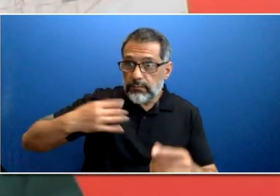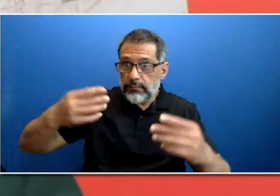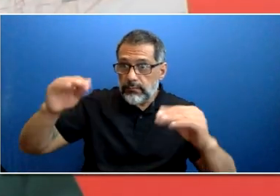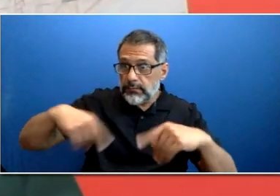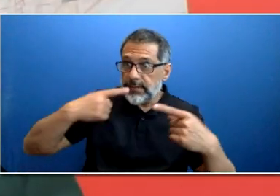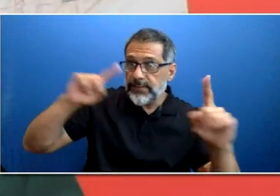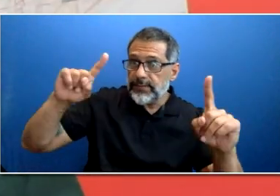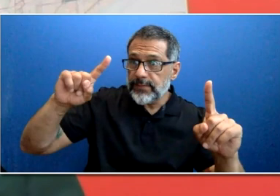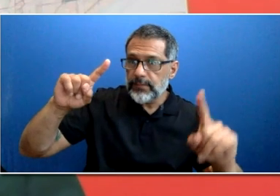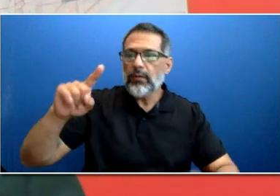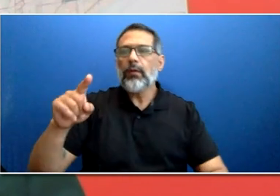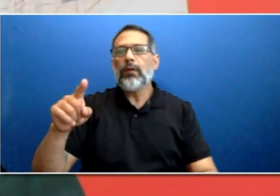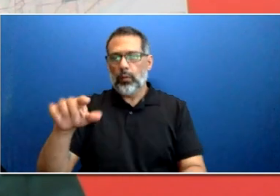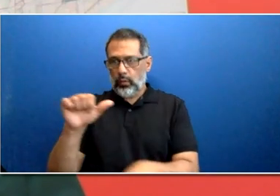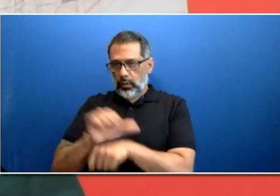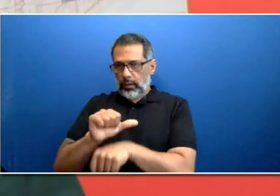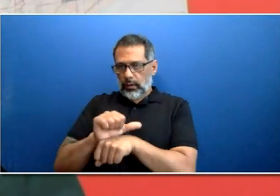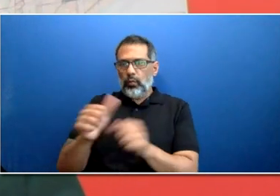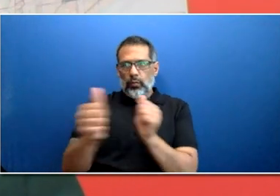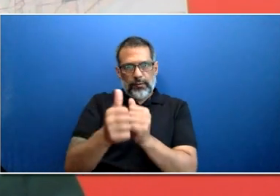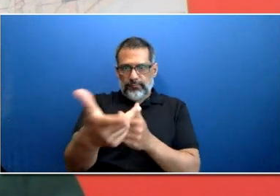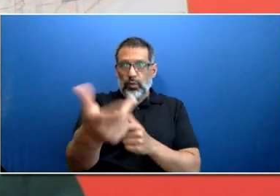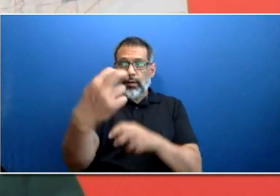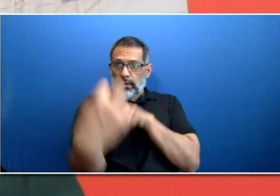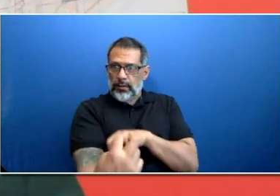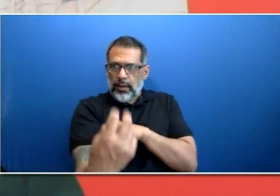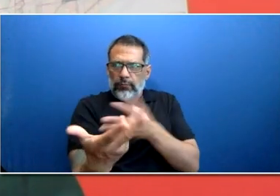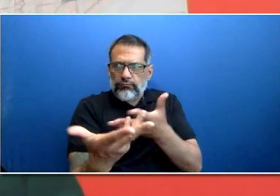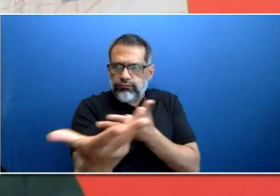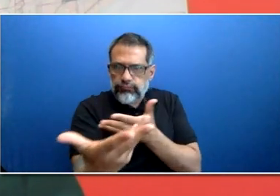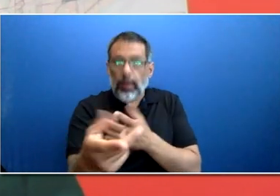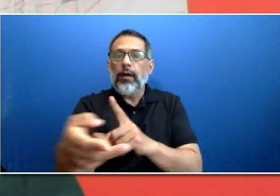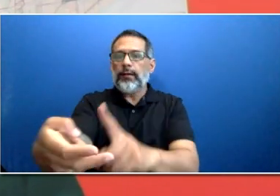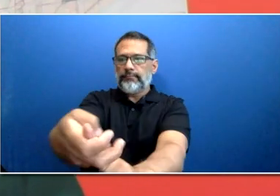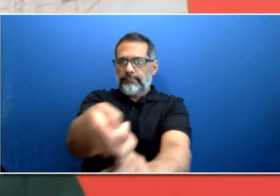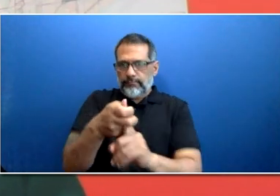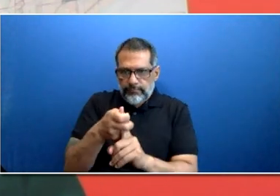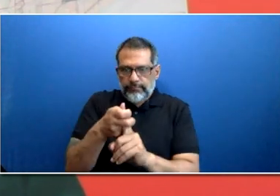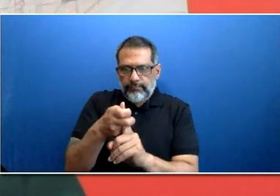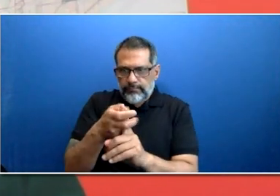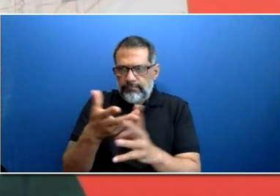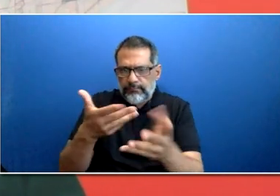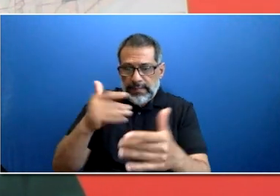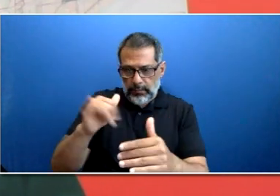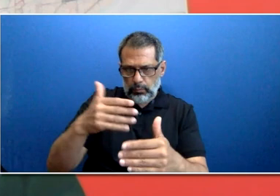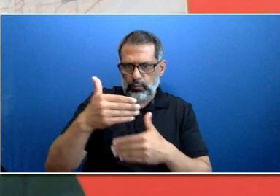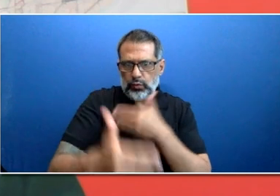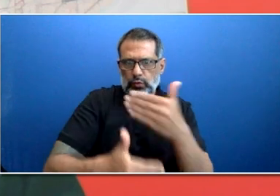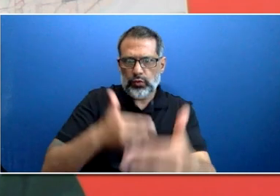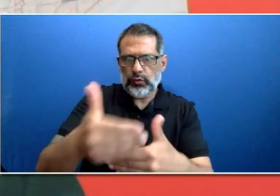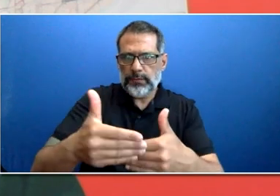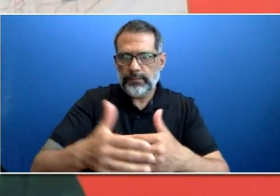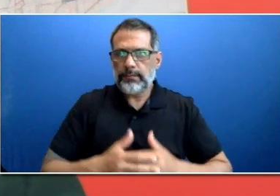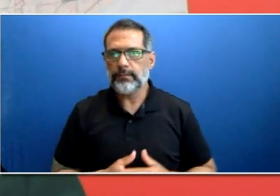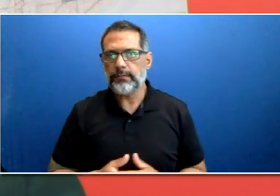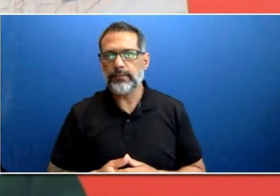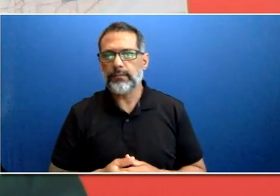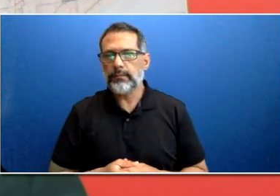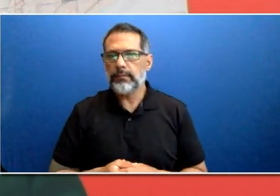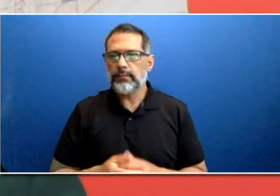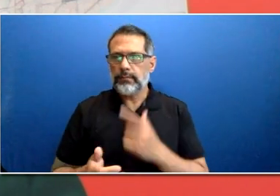Perfect. So, I wear religious attire. Do you think that will be a problem in getting hired?